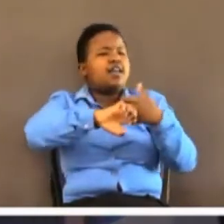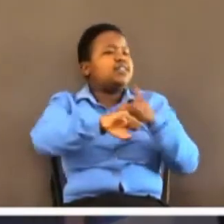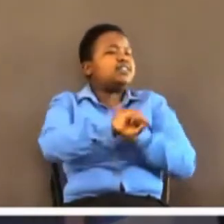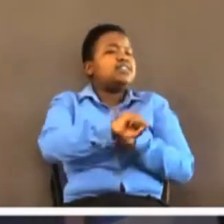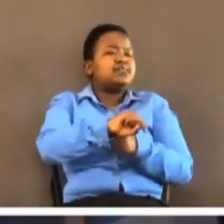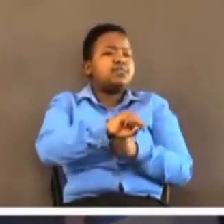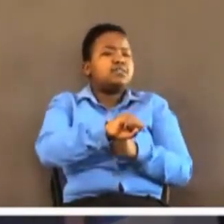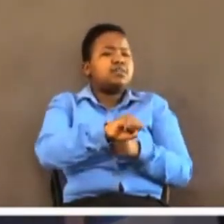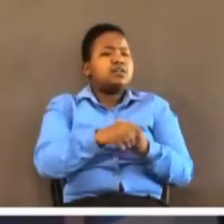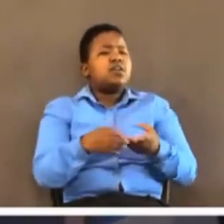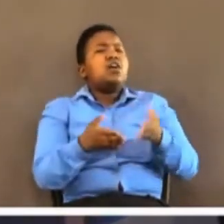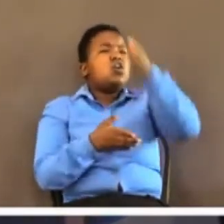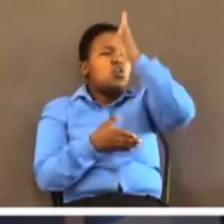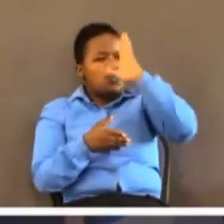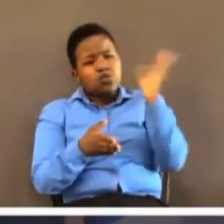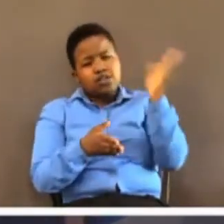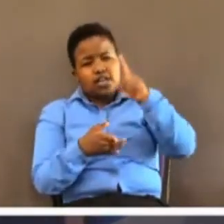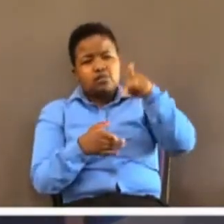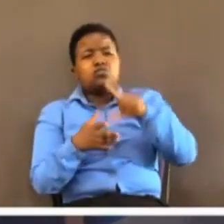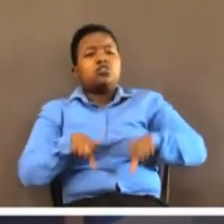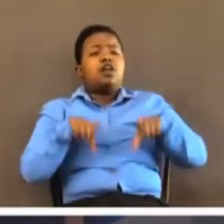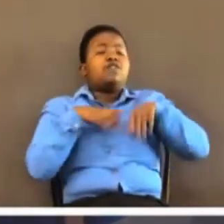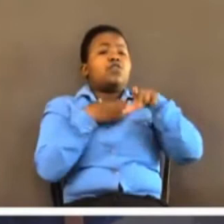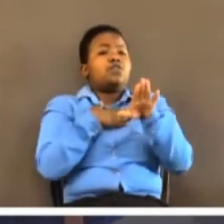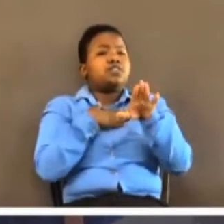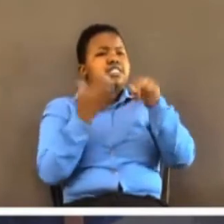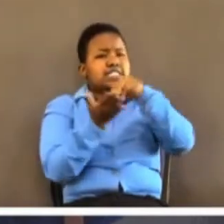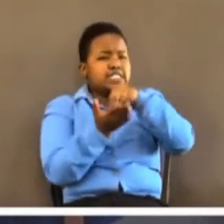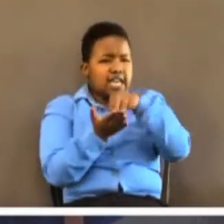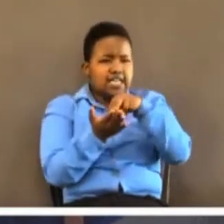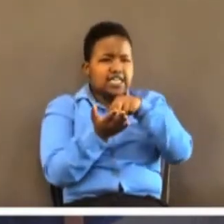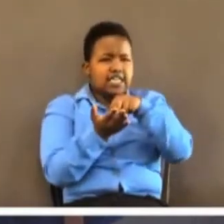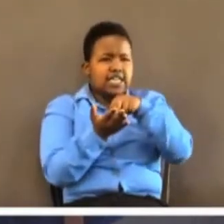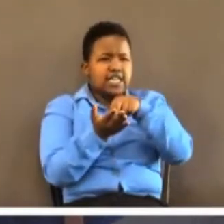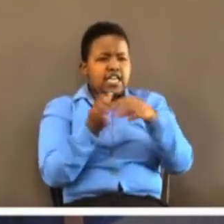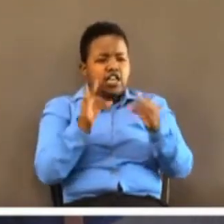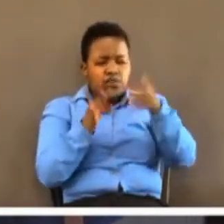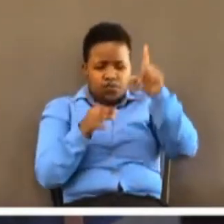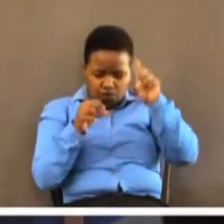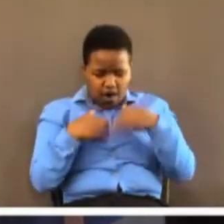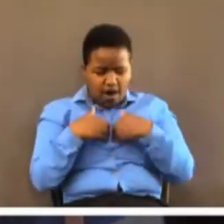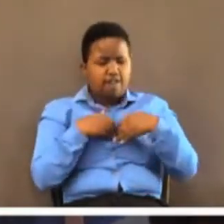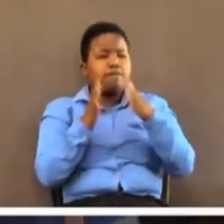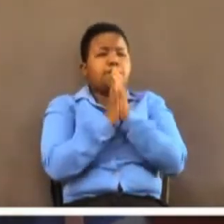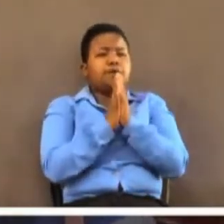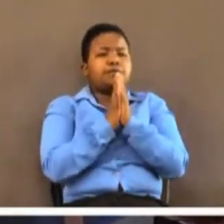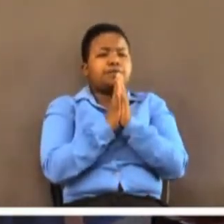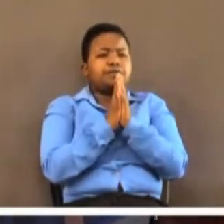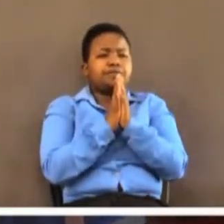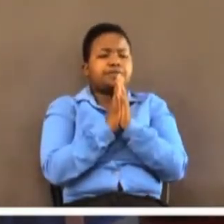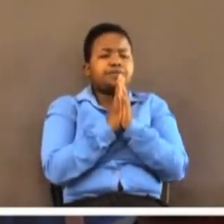may the Lord come through for you. As they do the song, please stand if you are able, if you need prayer today in the name of Jesus. Please do the song.